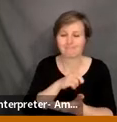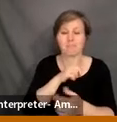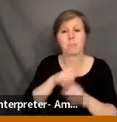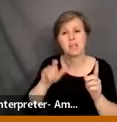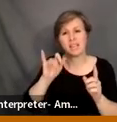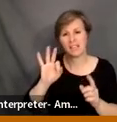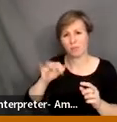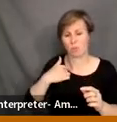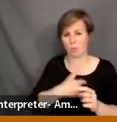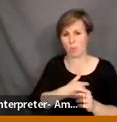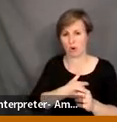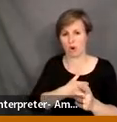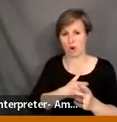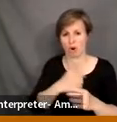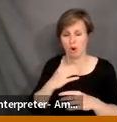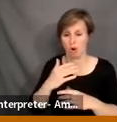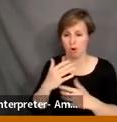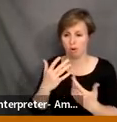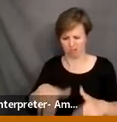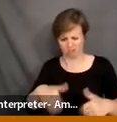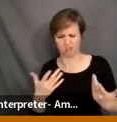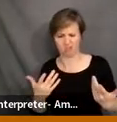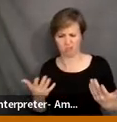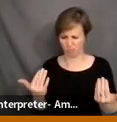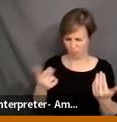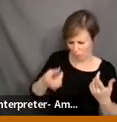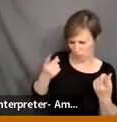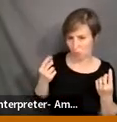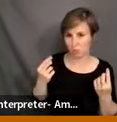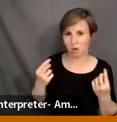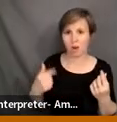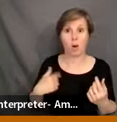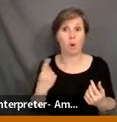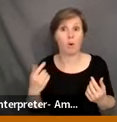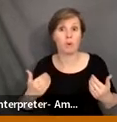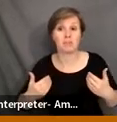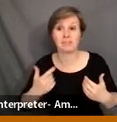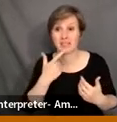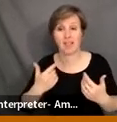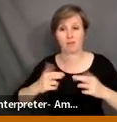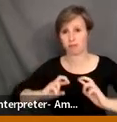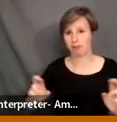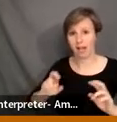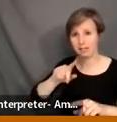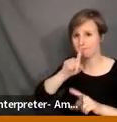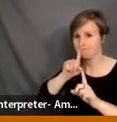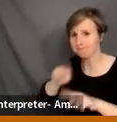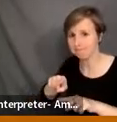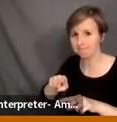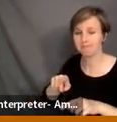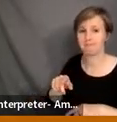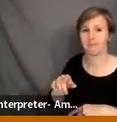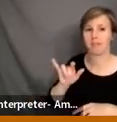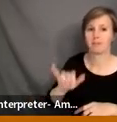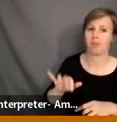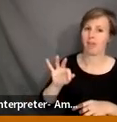we're called on this and someone wants to know what are we doing in the classroom, I always say have a way of responding to that. So have an anti-racist